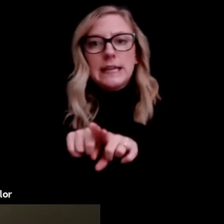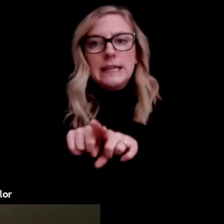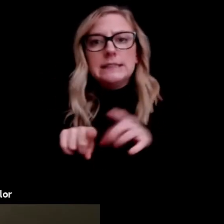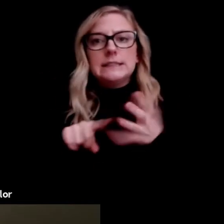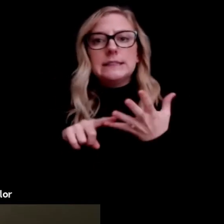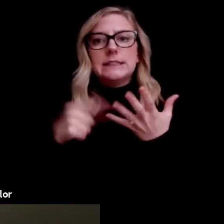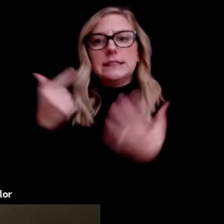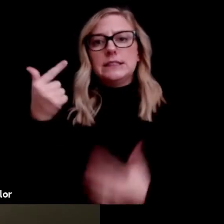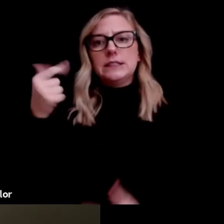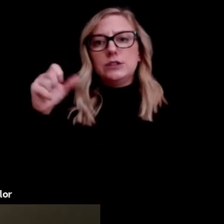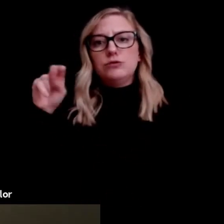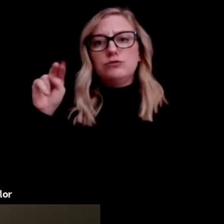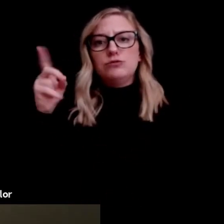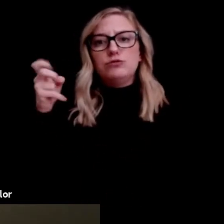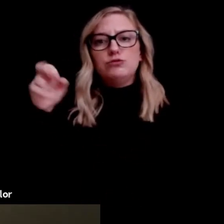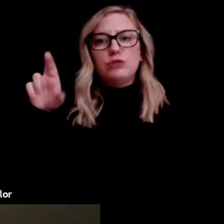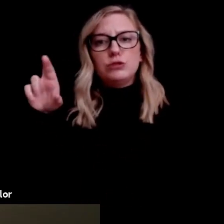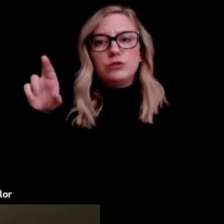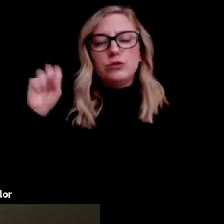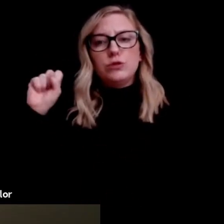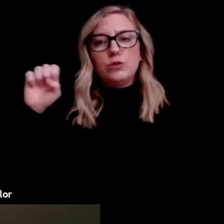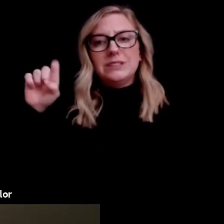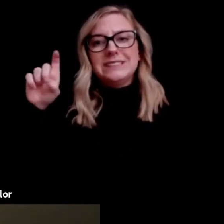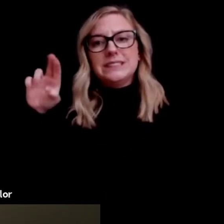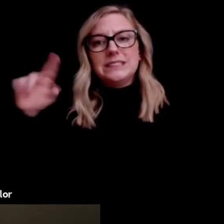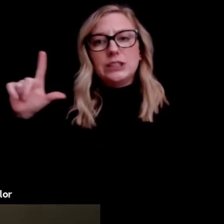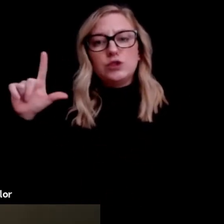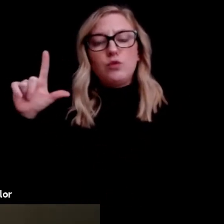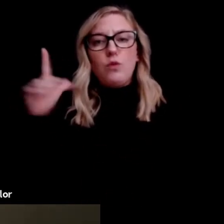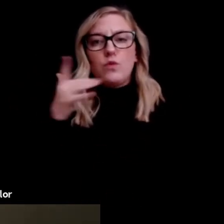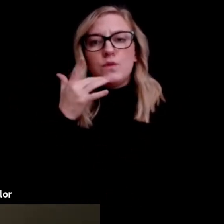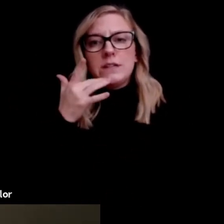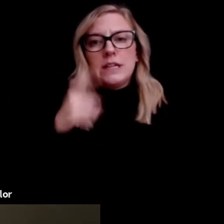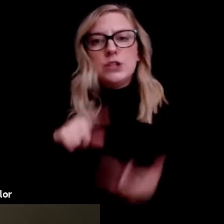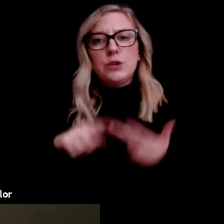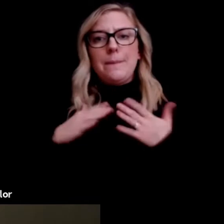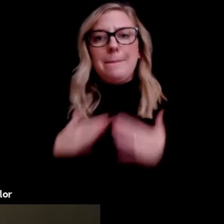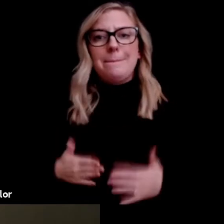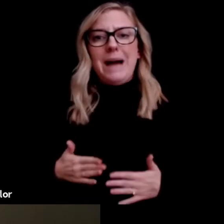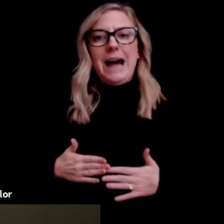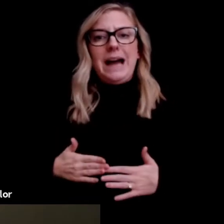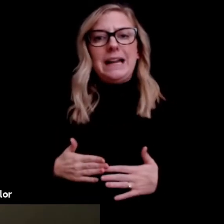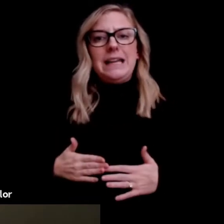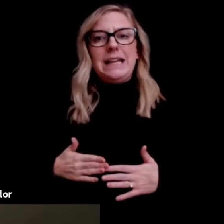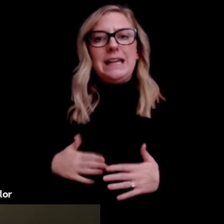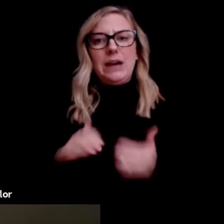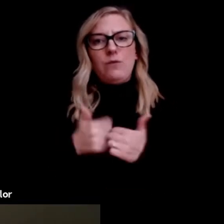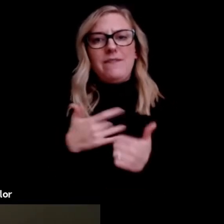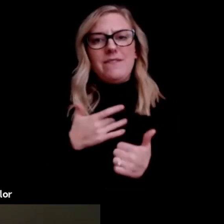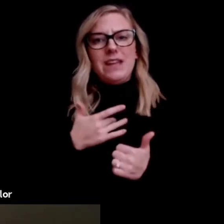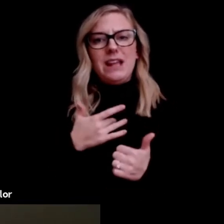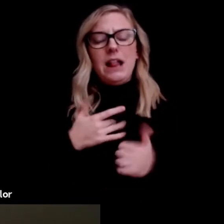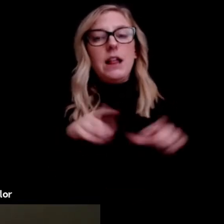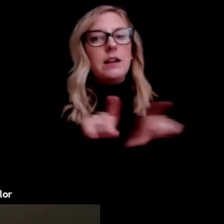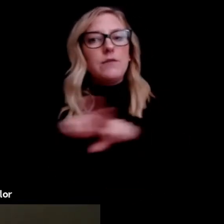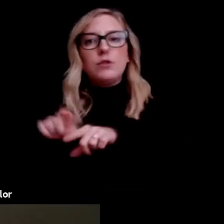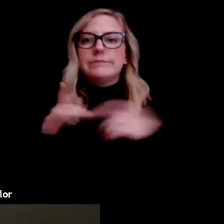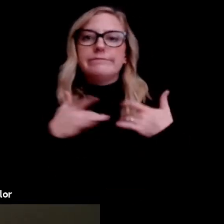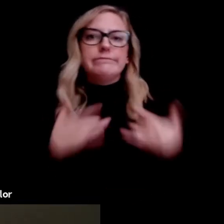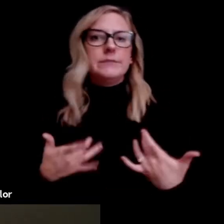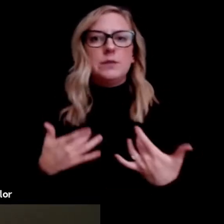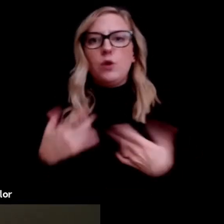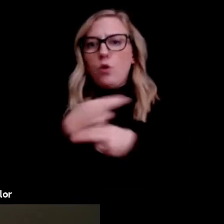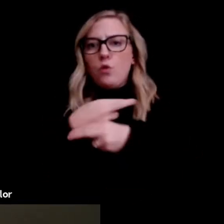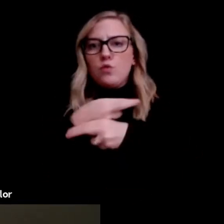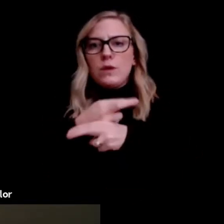and sexual orientation, body image. And then, of course, the stuff that we think about the love and affection and reproductive body